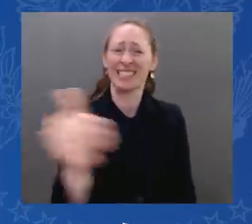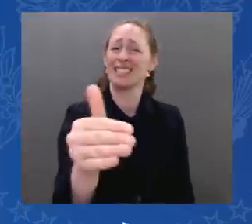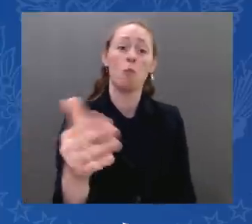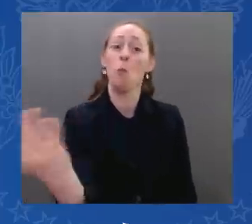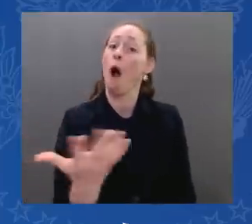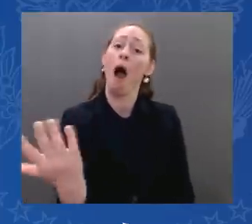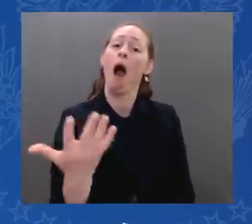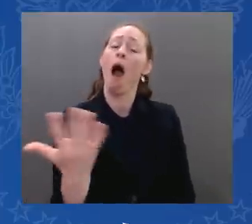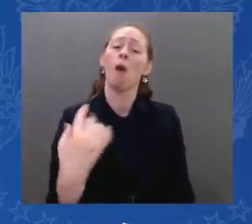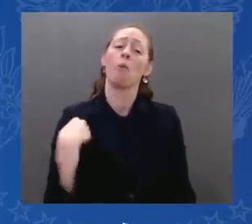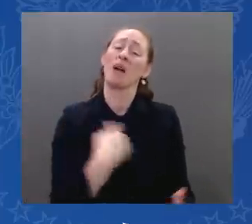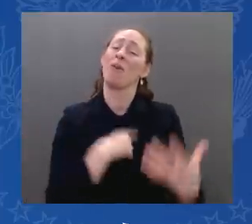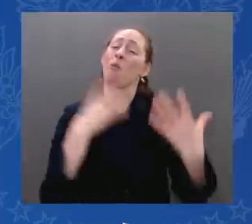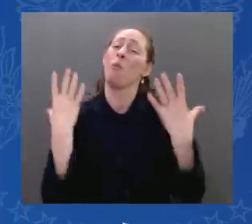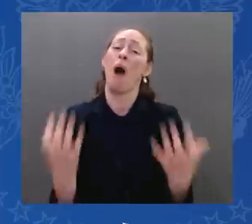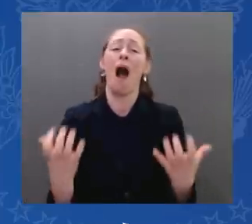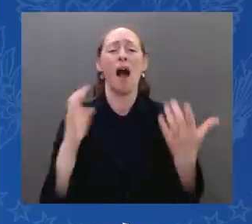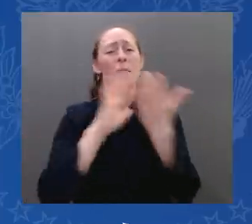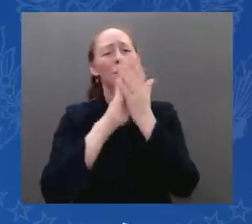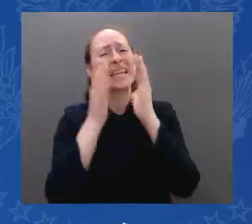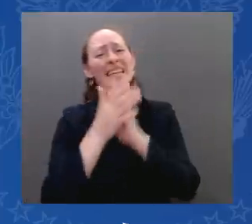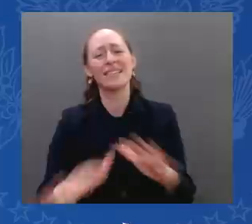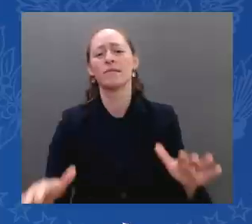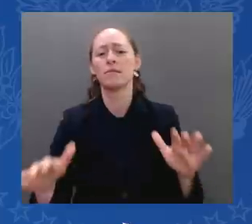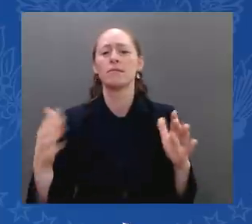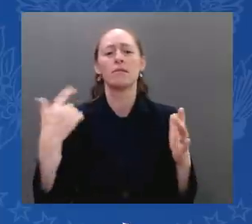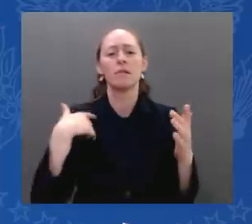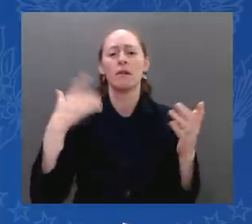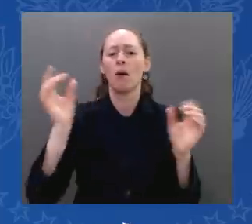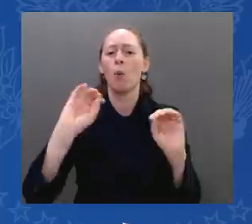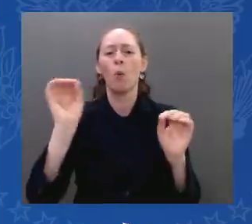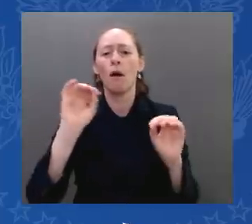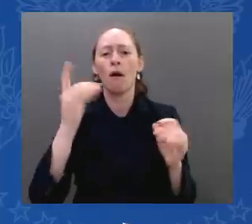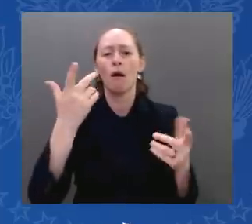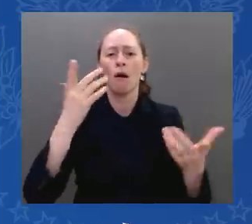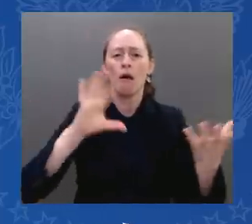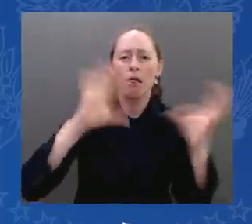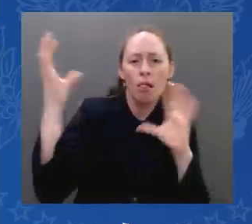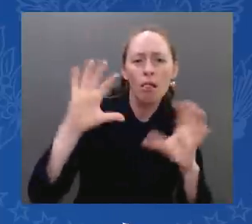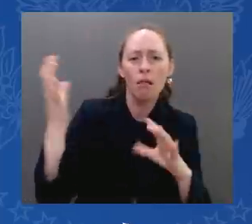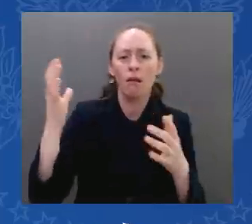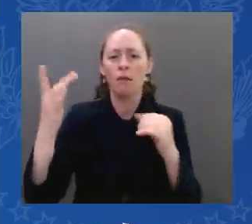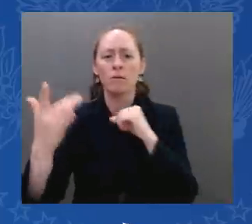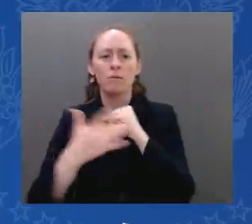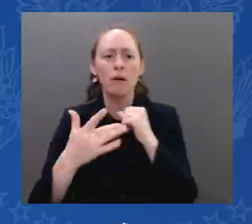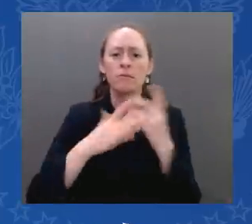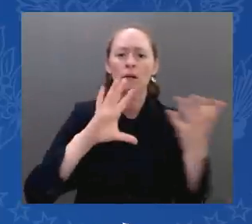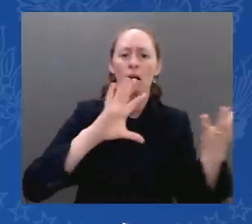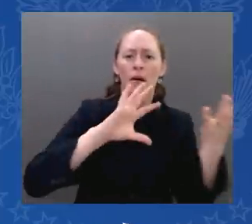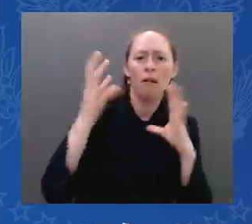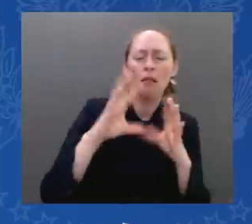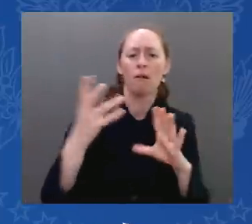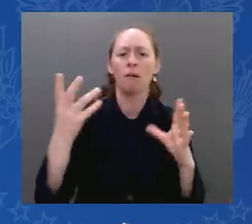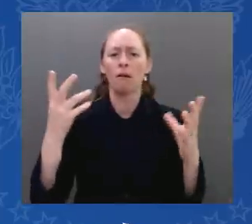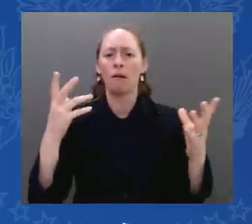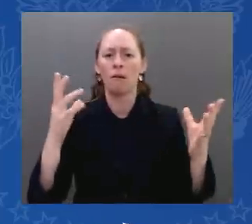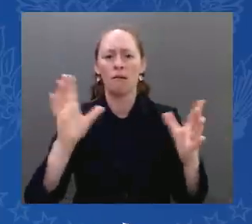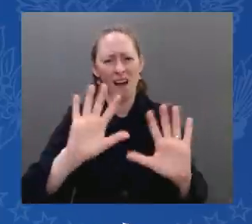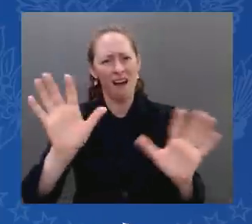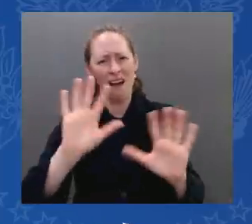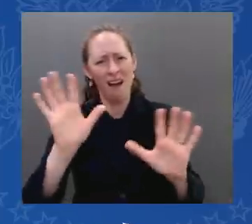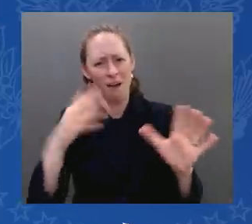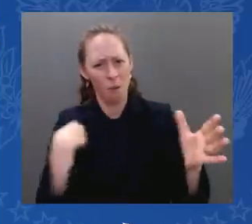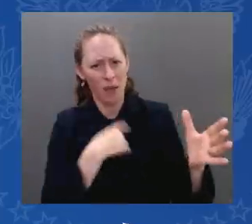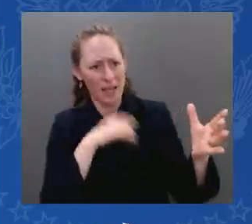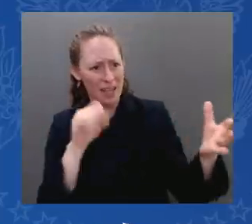people to meet and learn about one another, ready for our scientists to collaborate and our businesses to